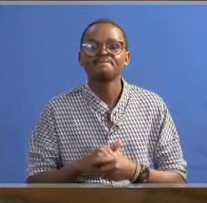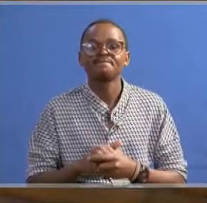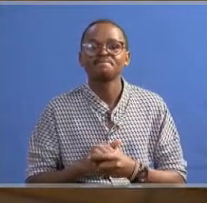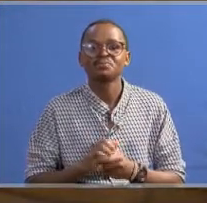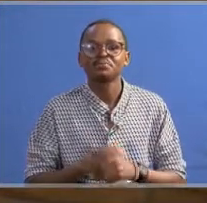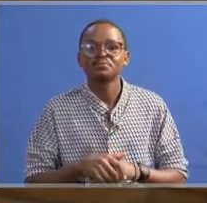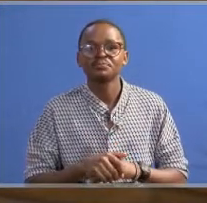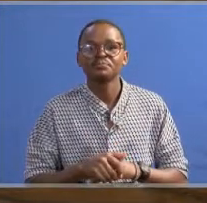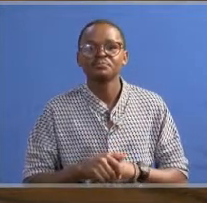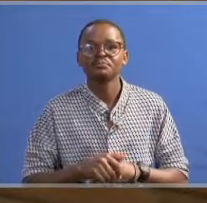from the counties.